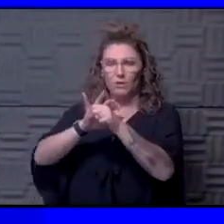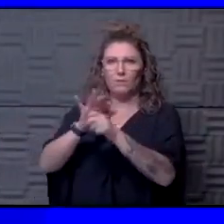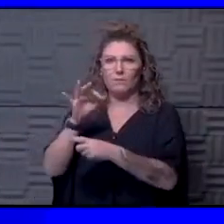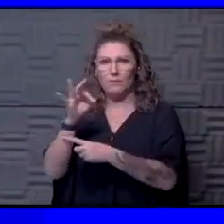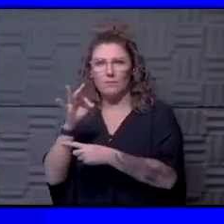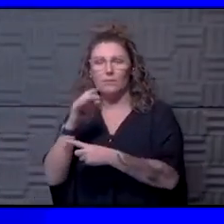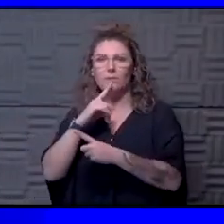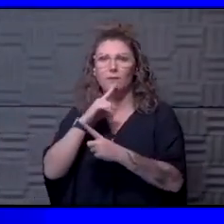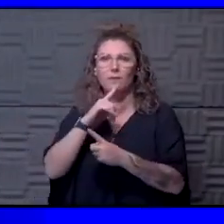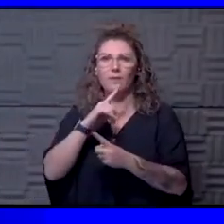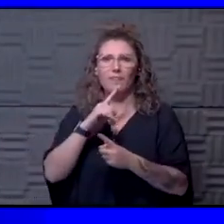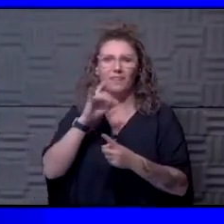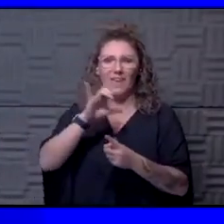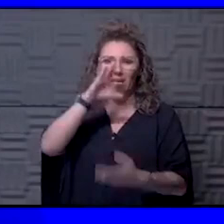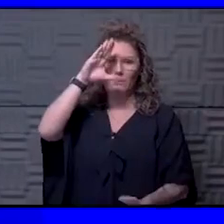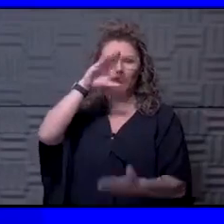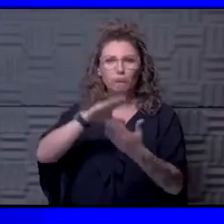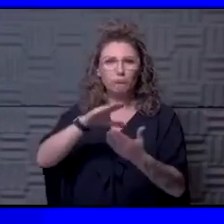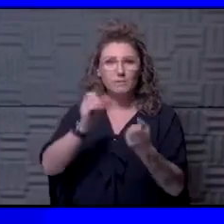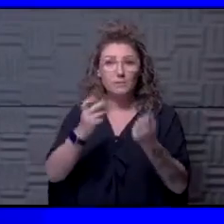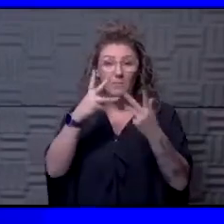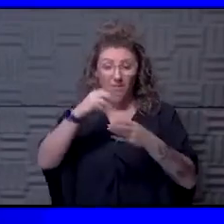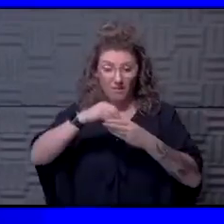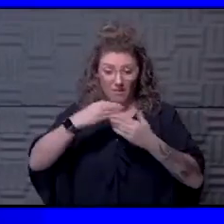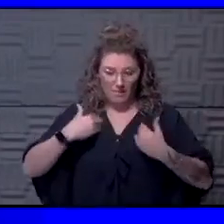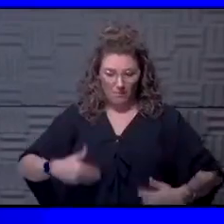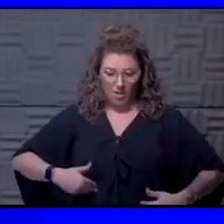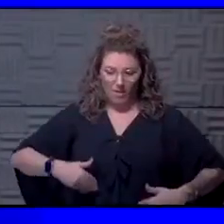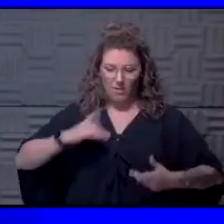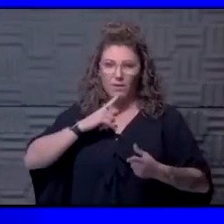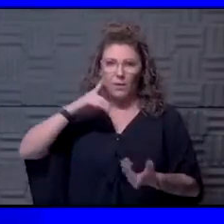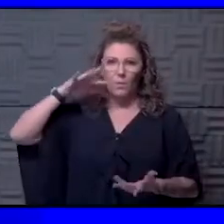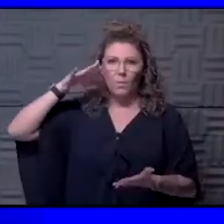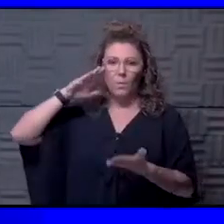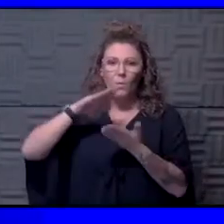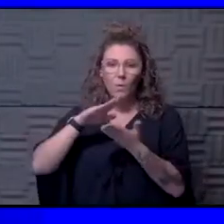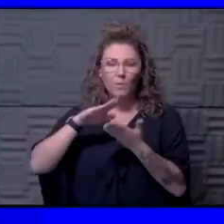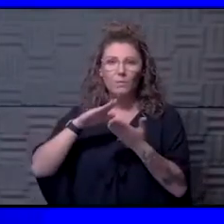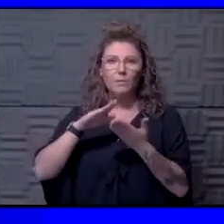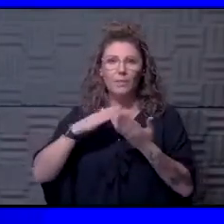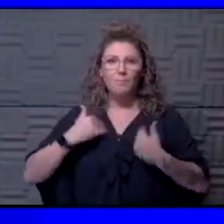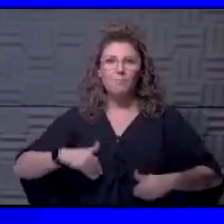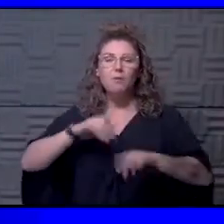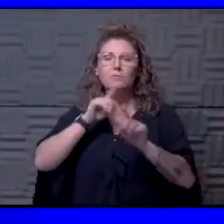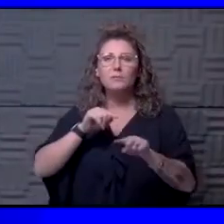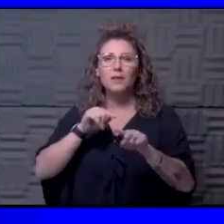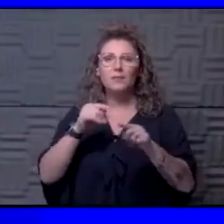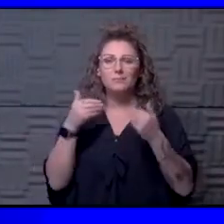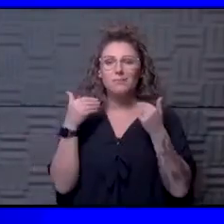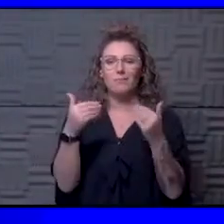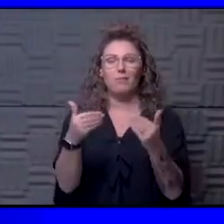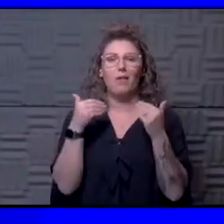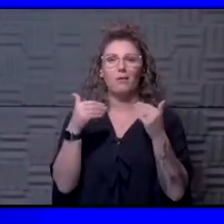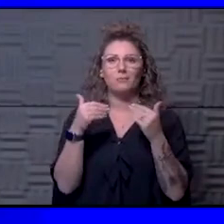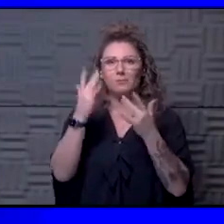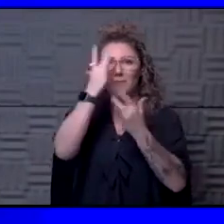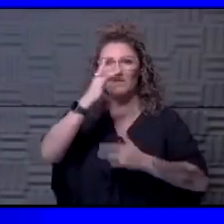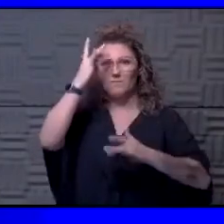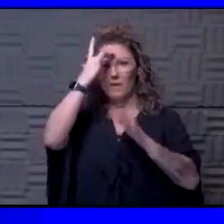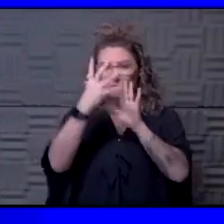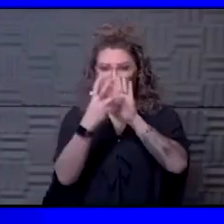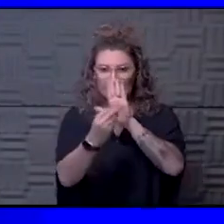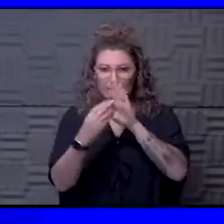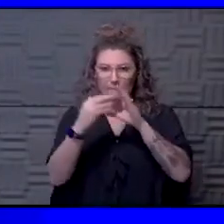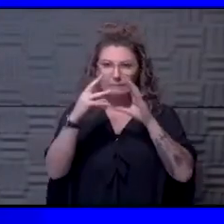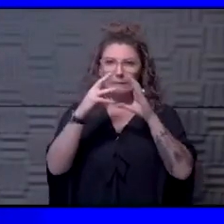decrease that amount in our body. It can actually tampen down that immune response initially that allows the virus to replicate more. And